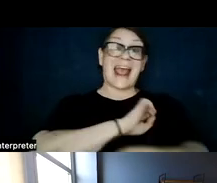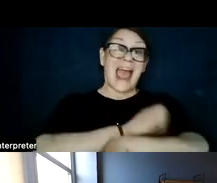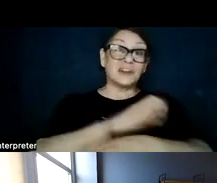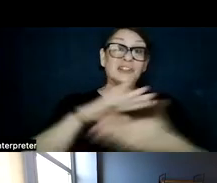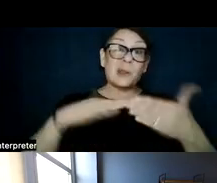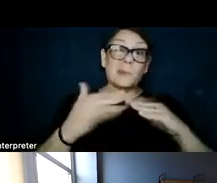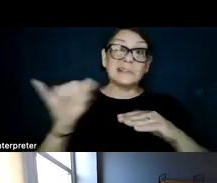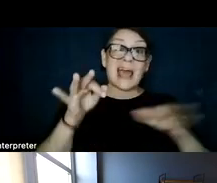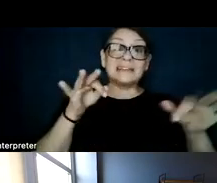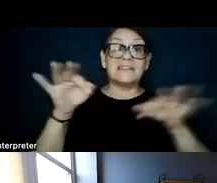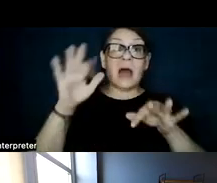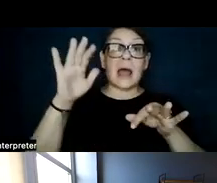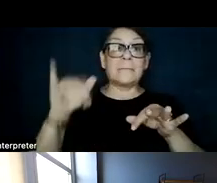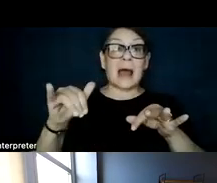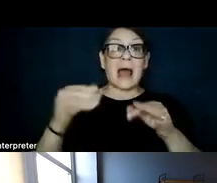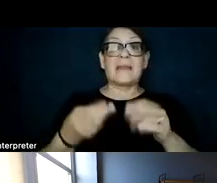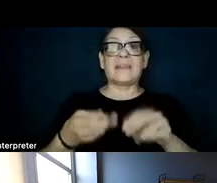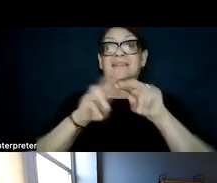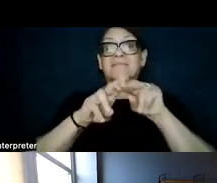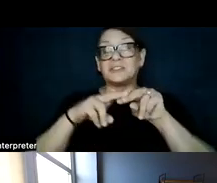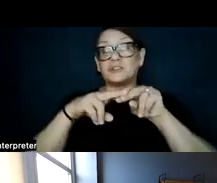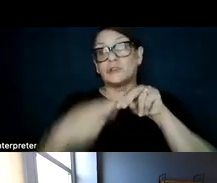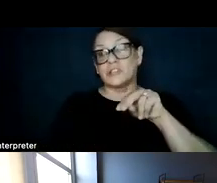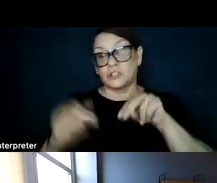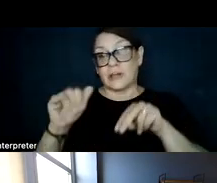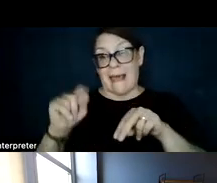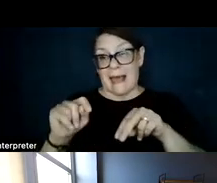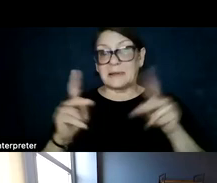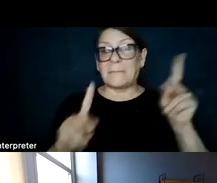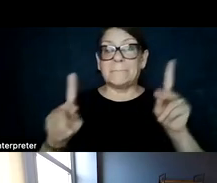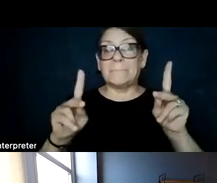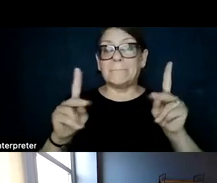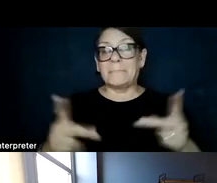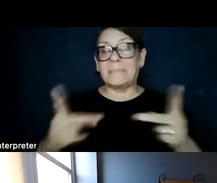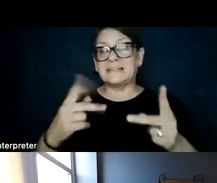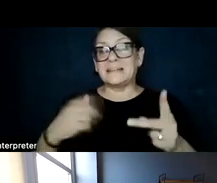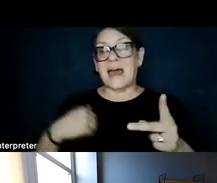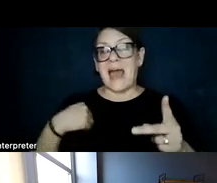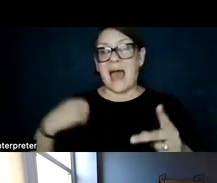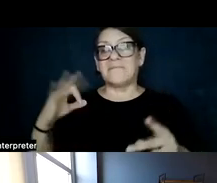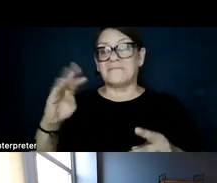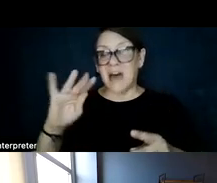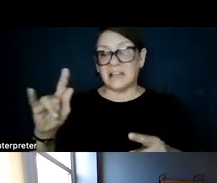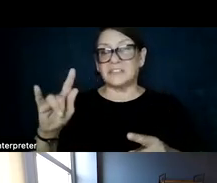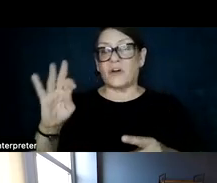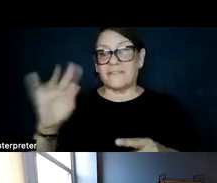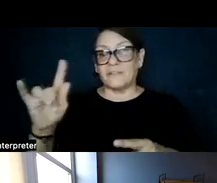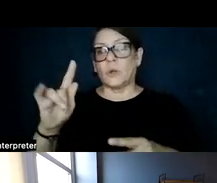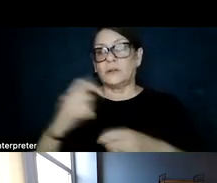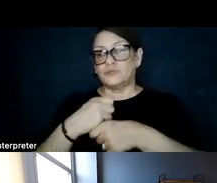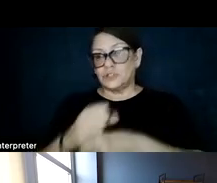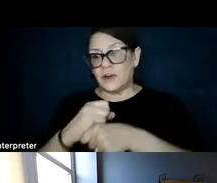defined by the Inflation Reduction Acts are those that have historically hosted fossil fuel extraction processing or generation